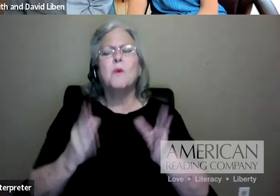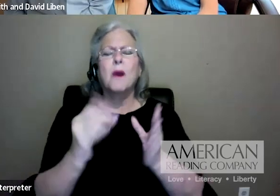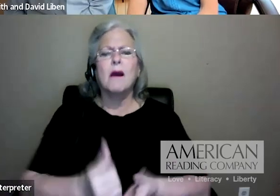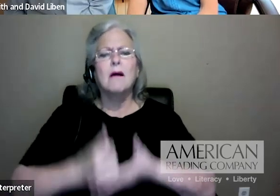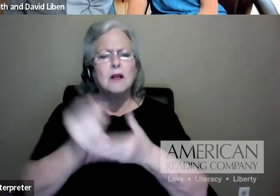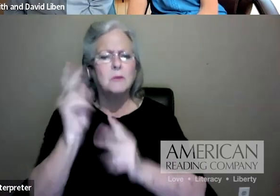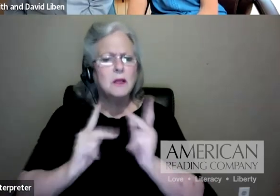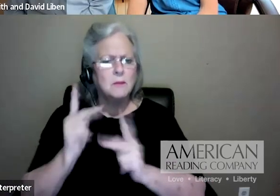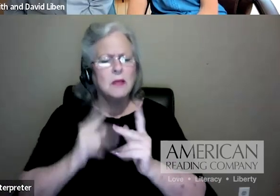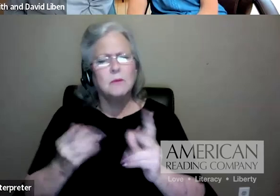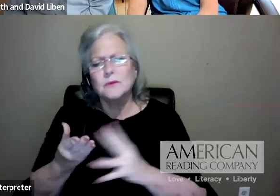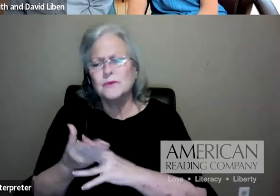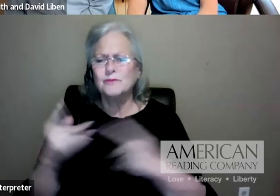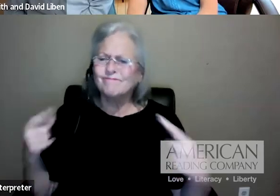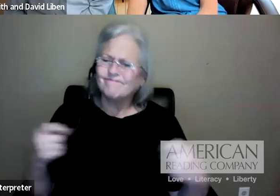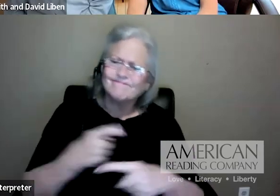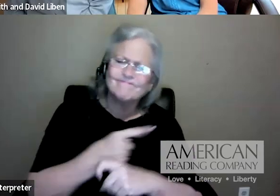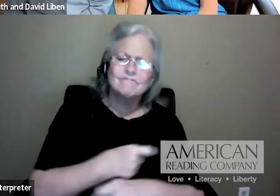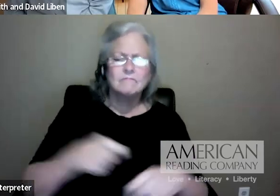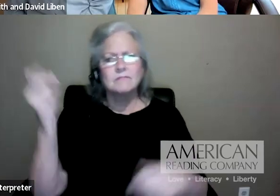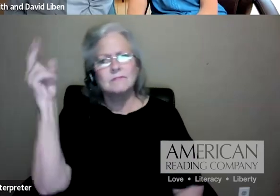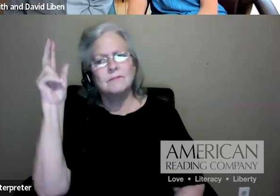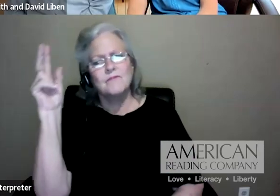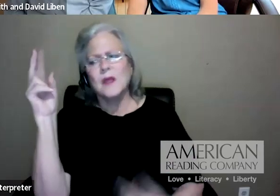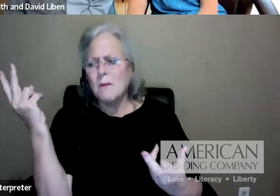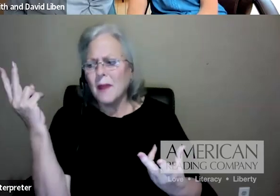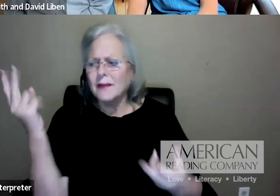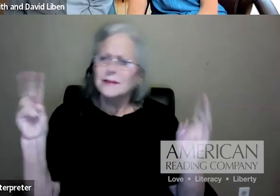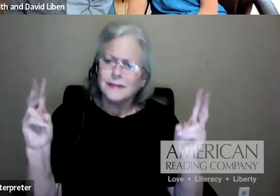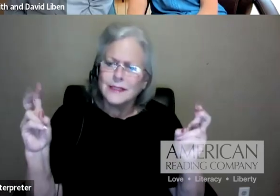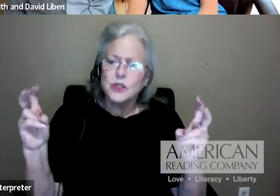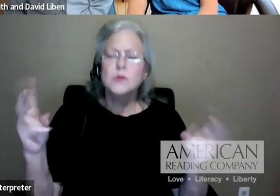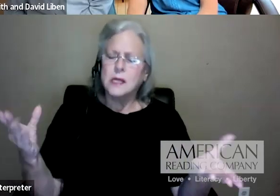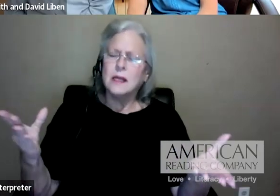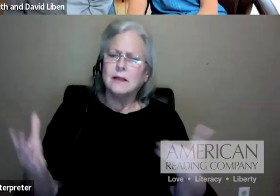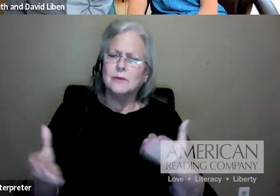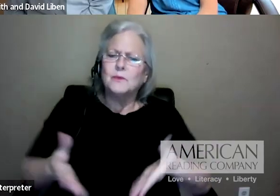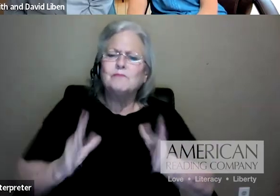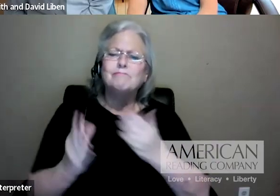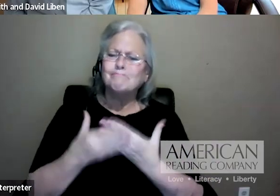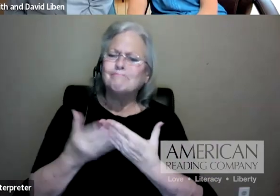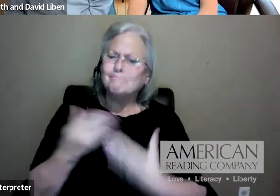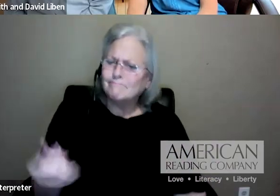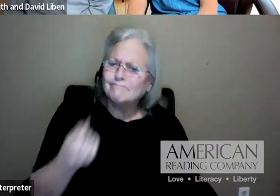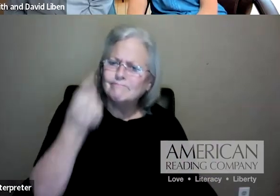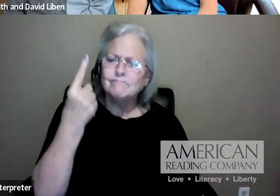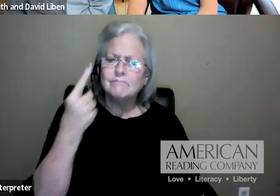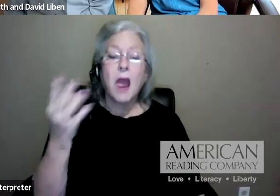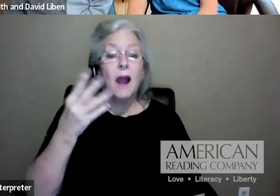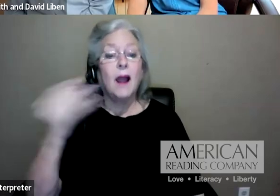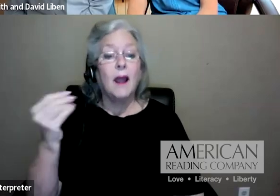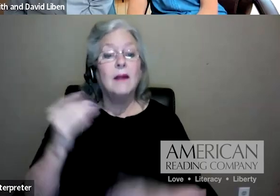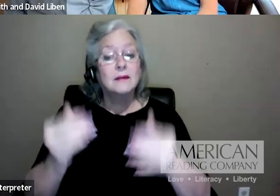common sense, in a common sense manner. And next, we're joined by the Liebans,